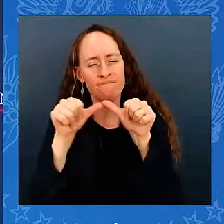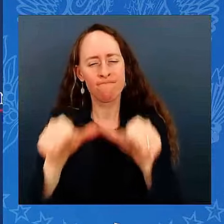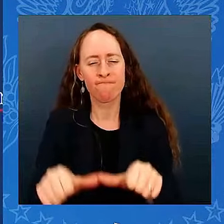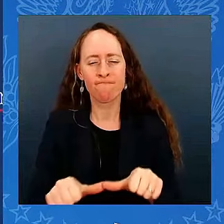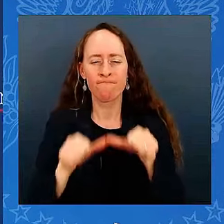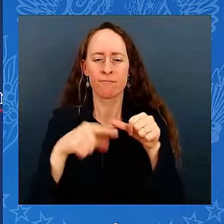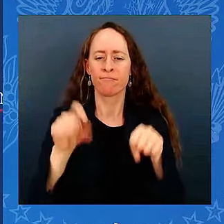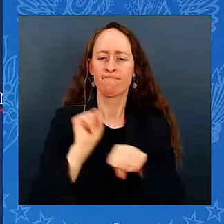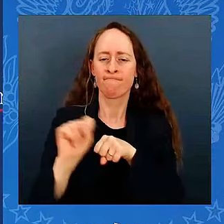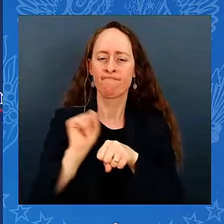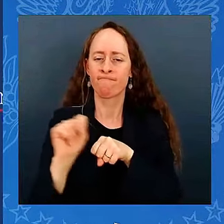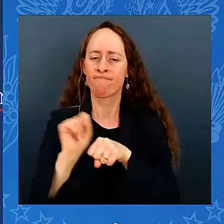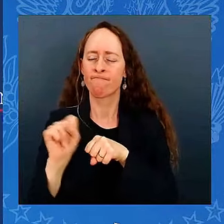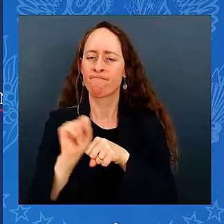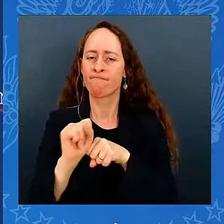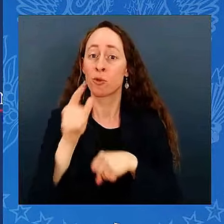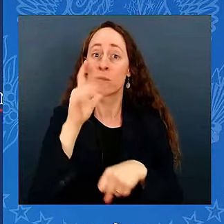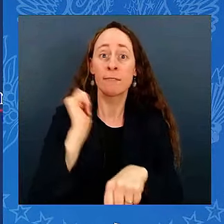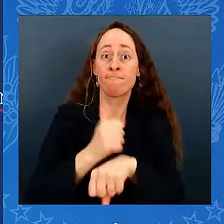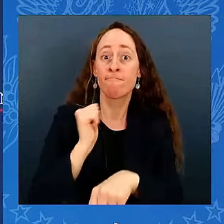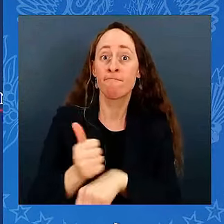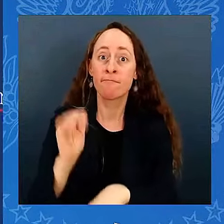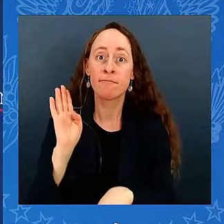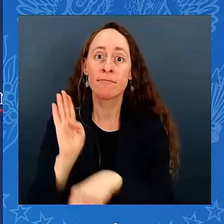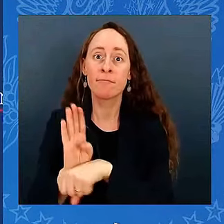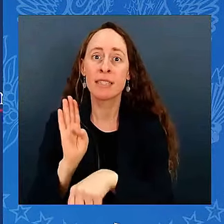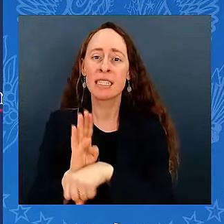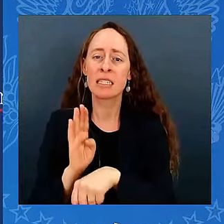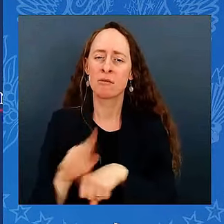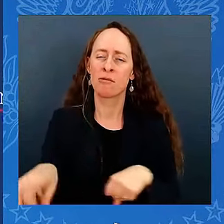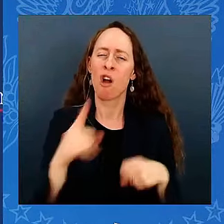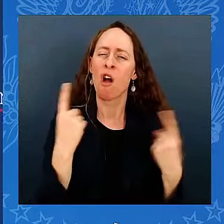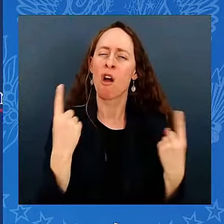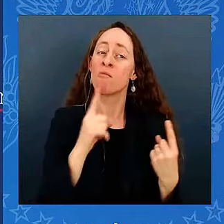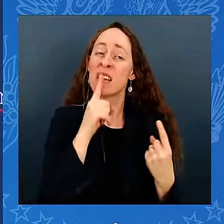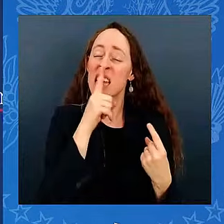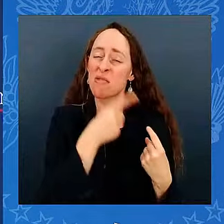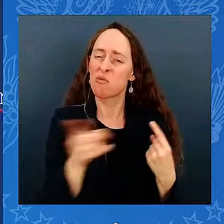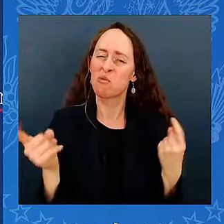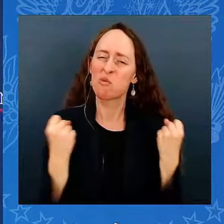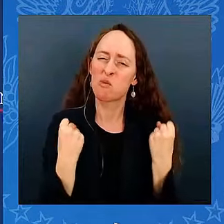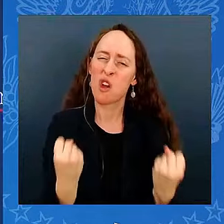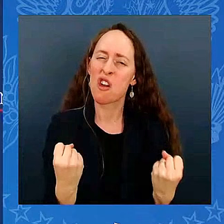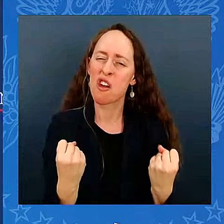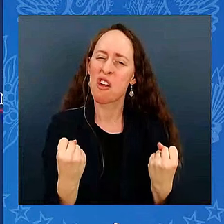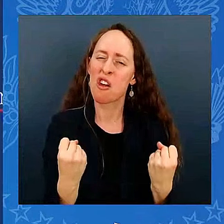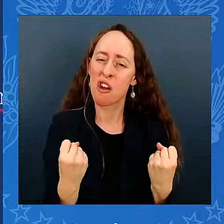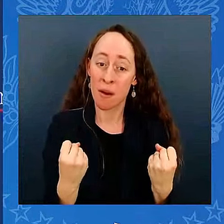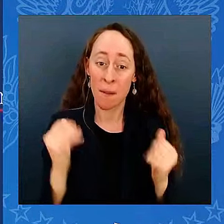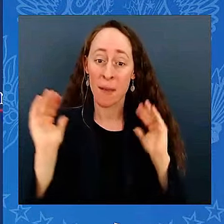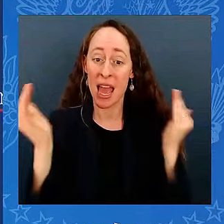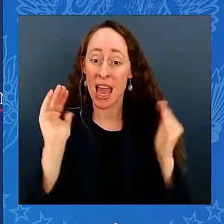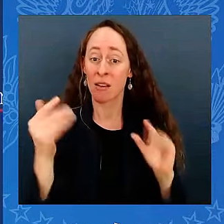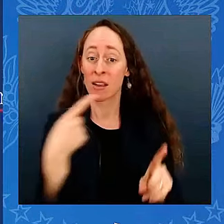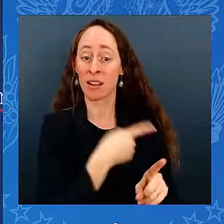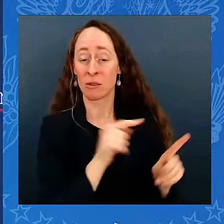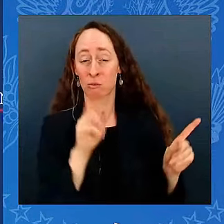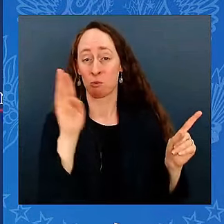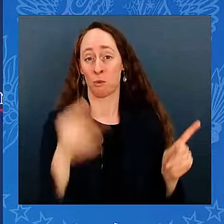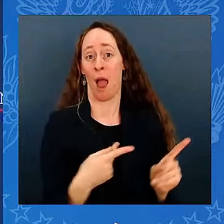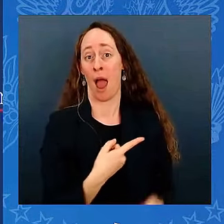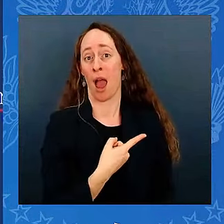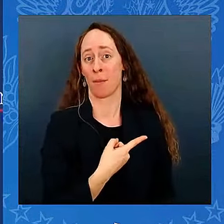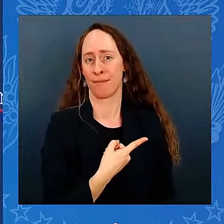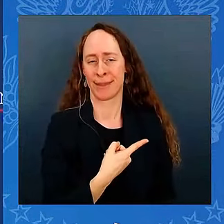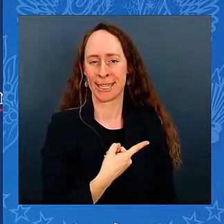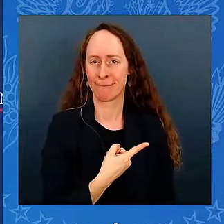American business is a stark contrast to my predecessor's record. His failure in handling the epidemic led to hundreds of thousands